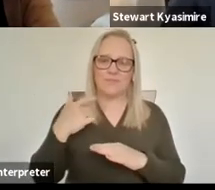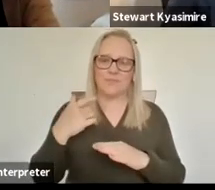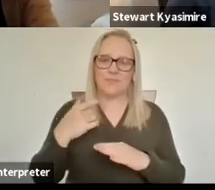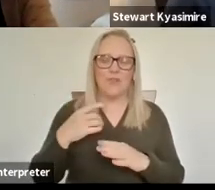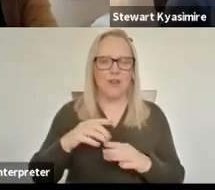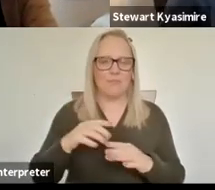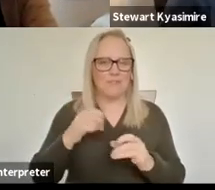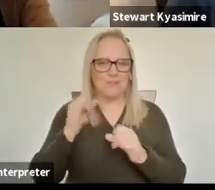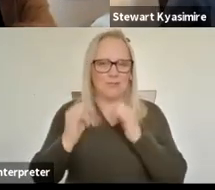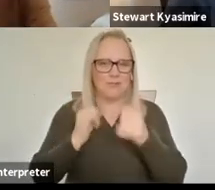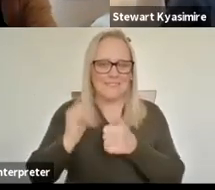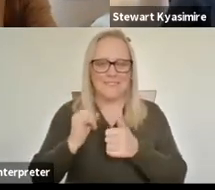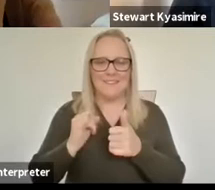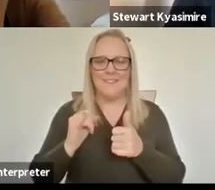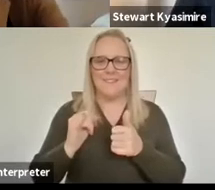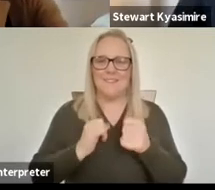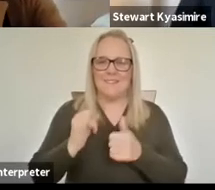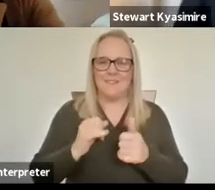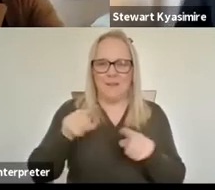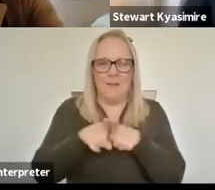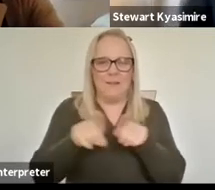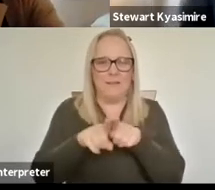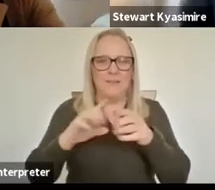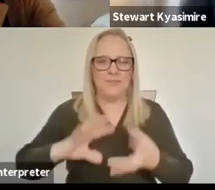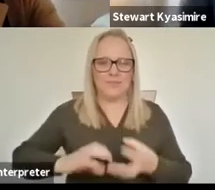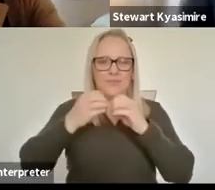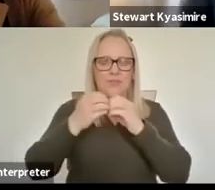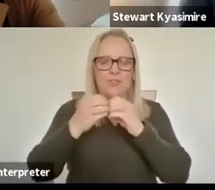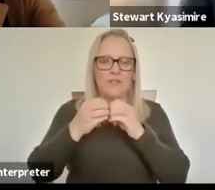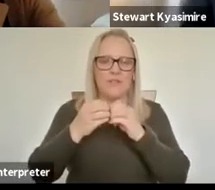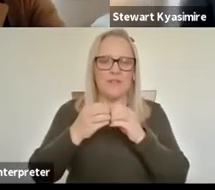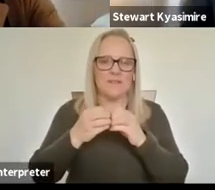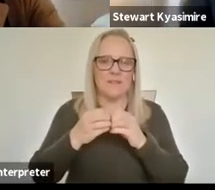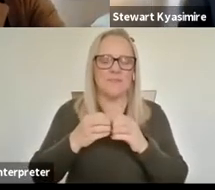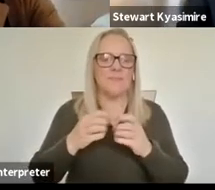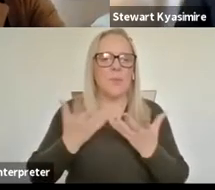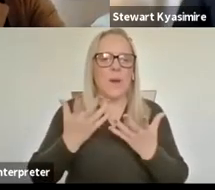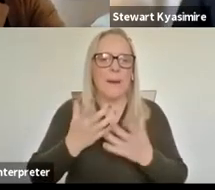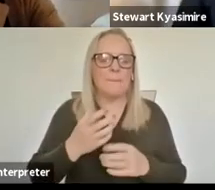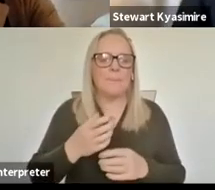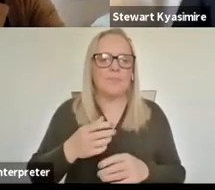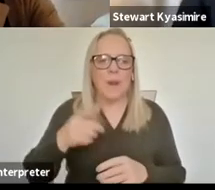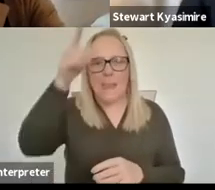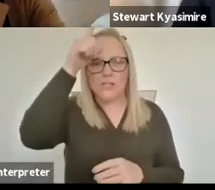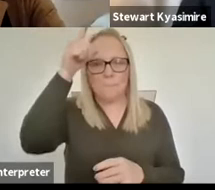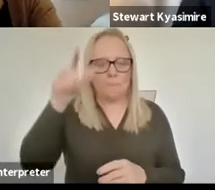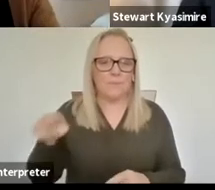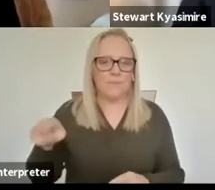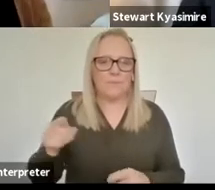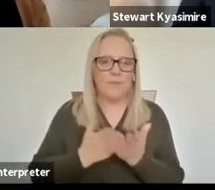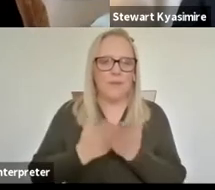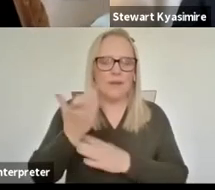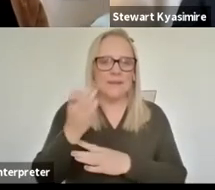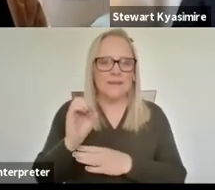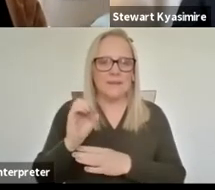curator and creating the program in the Arts Centre for Arts and again Belgium all through the 90s. In the last 20 years I've been